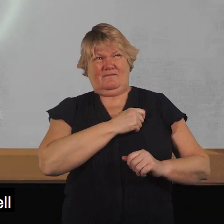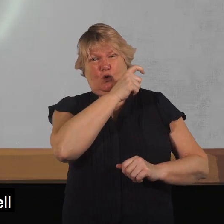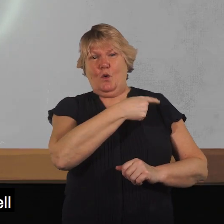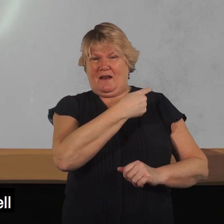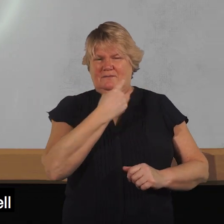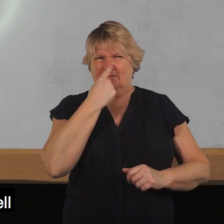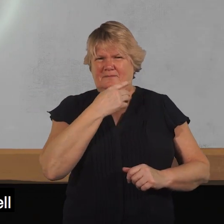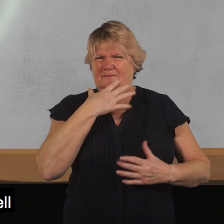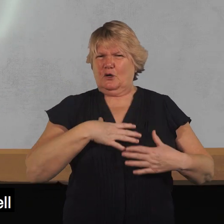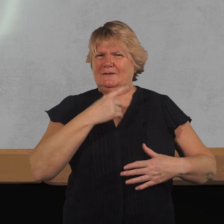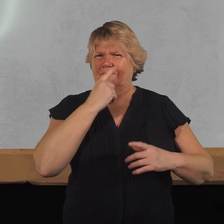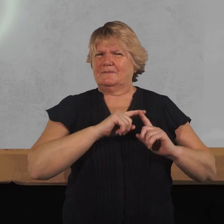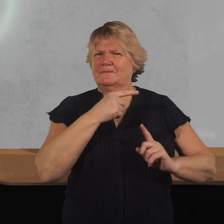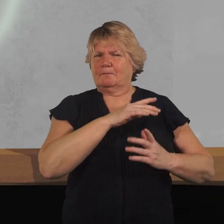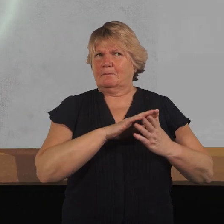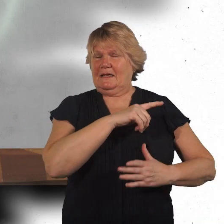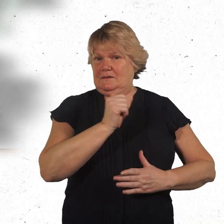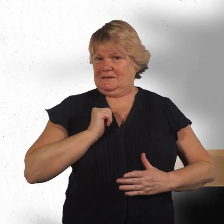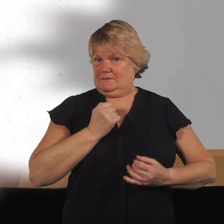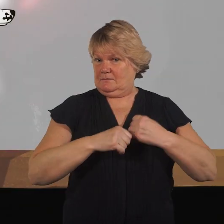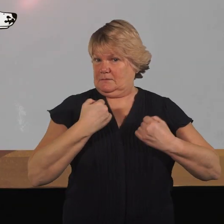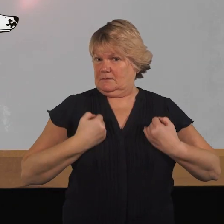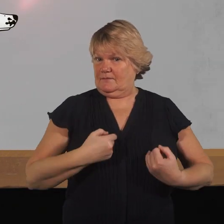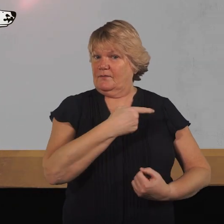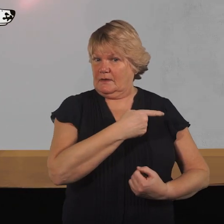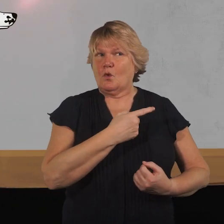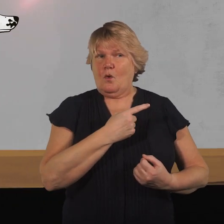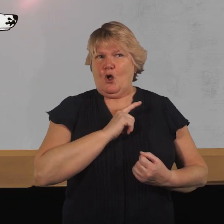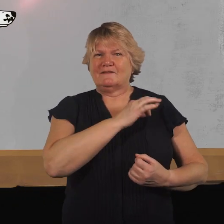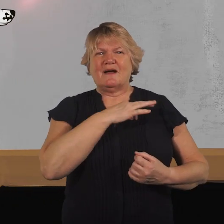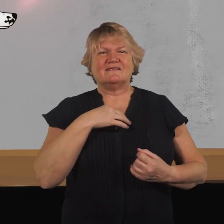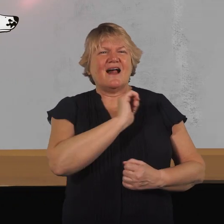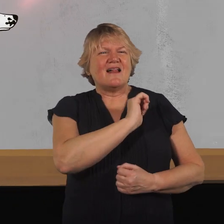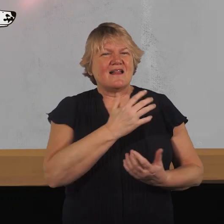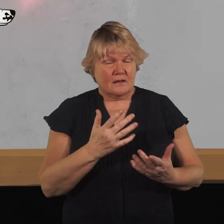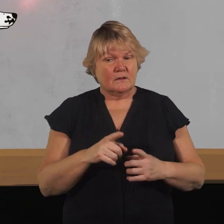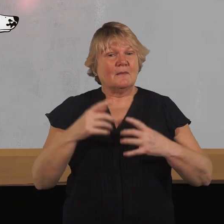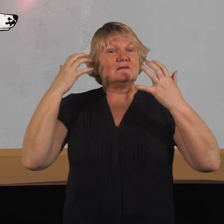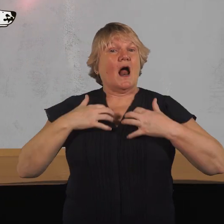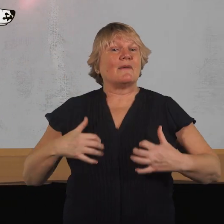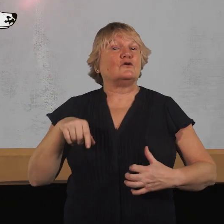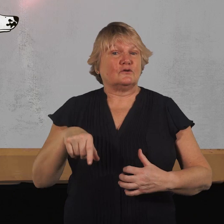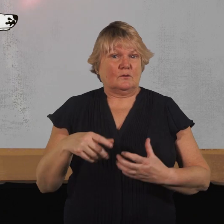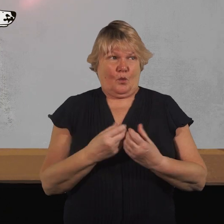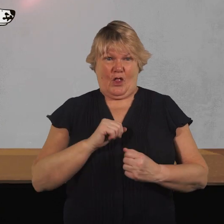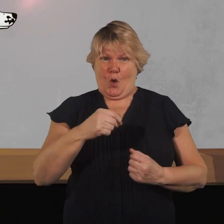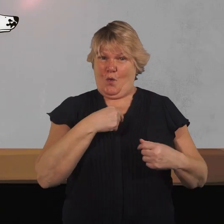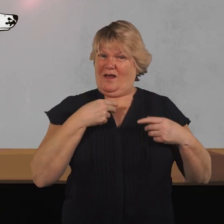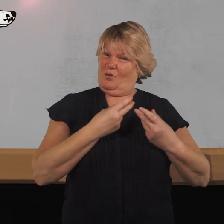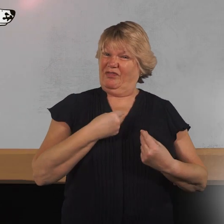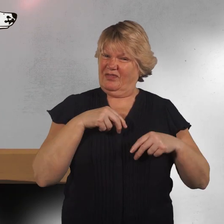to become seriously unwell due to their medical condition. This Dalmatian is out and about with his owner and alerts him to take